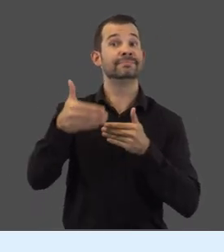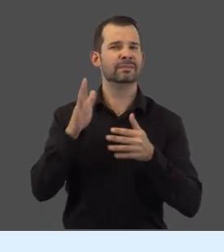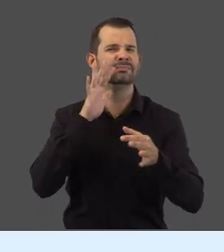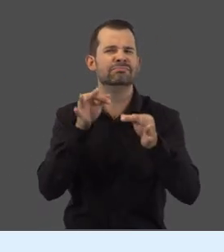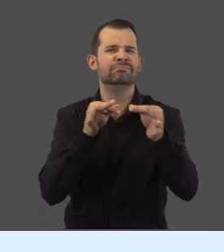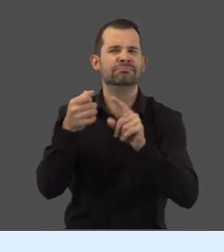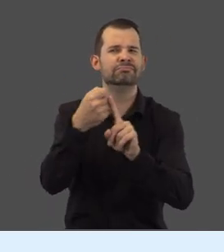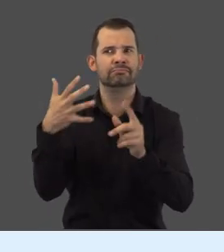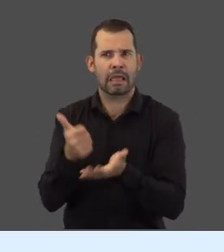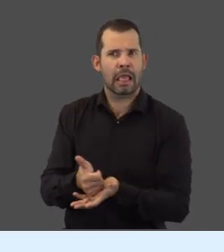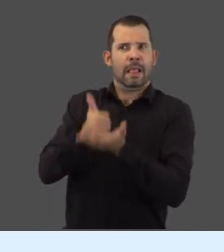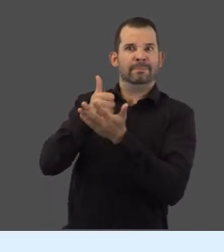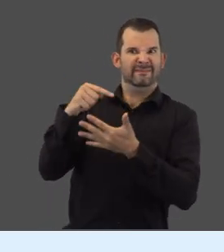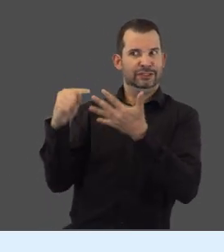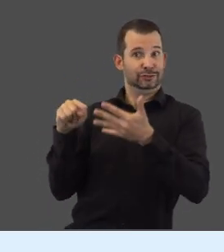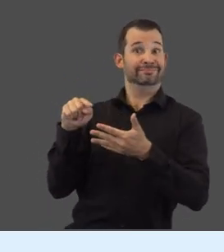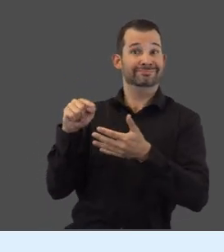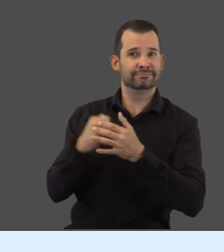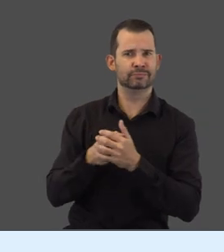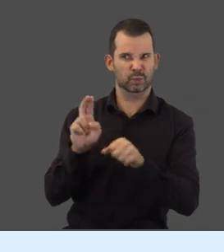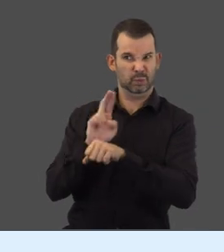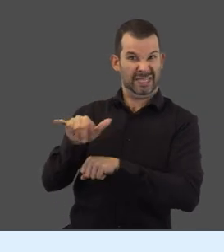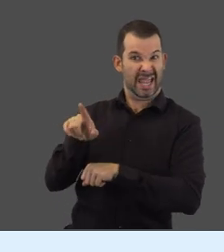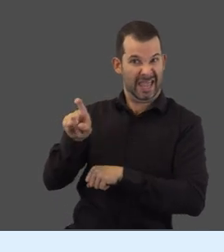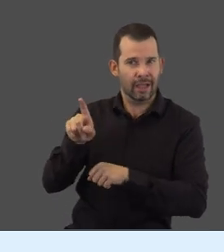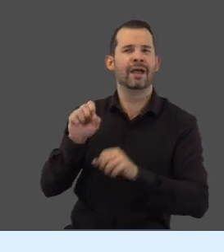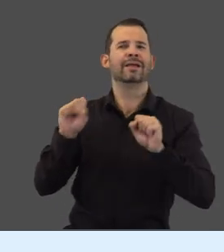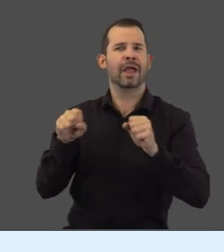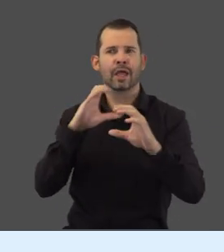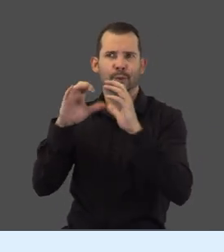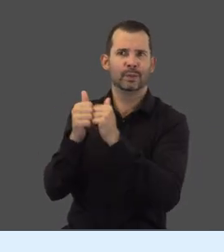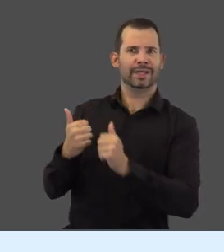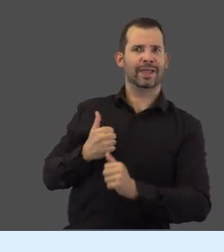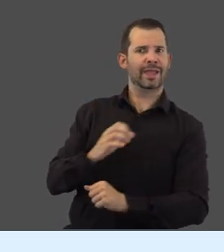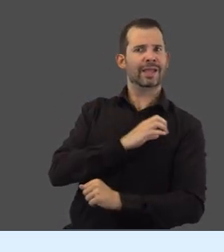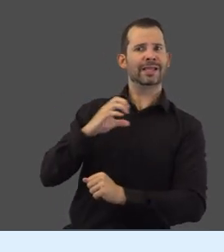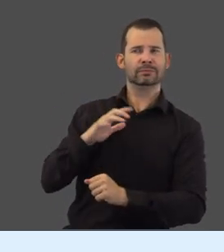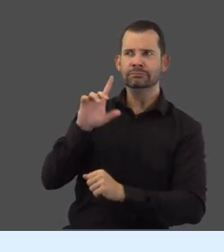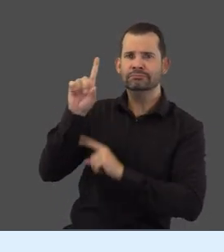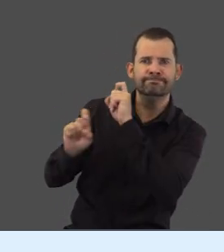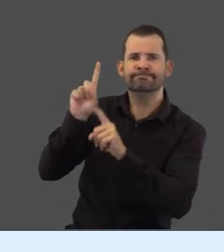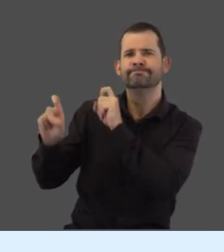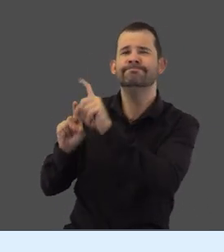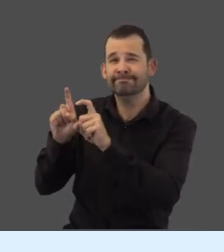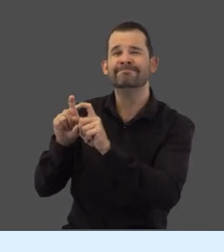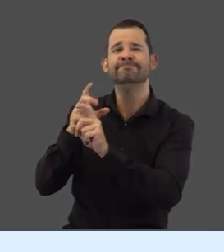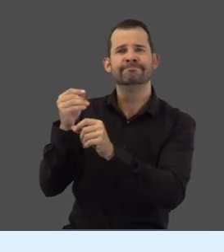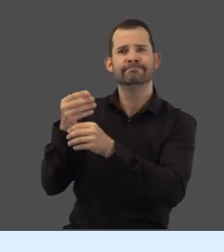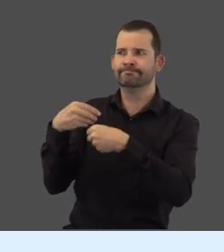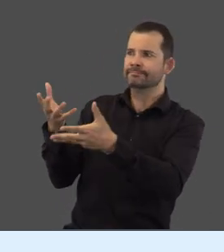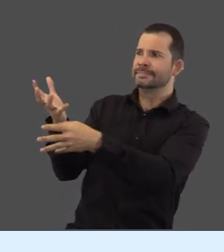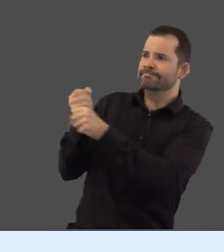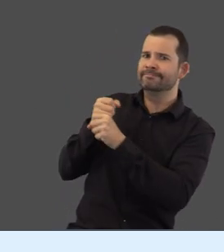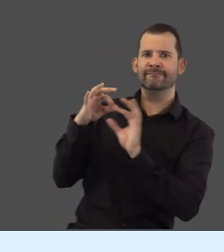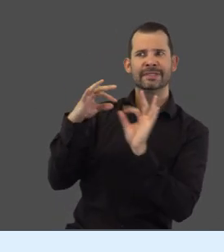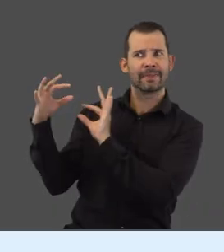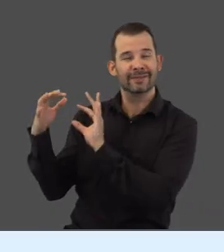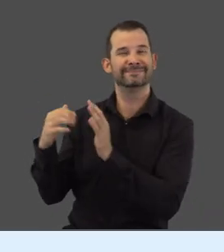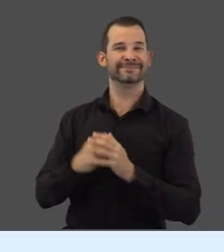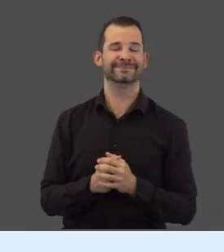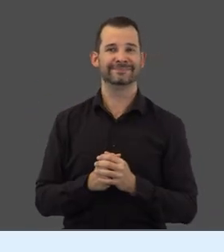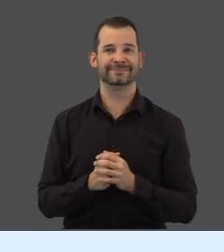Next, we'll describe the Help feature. Use it to communicate with the Canada Council, to ask questions, and to provide feedback.